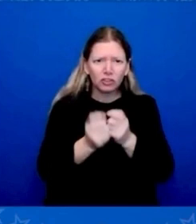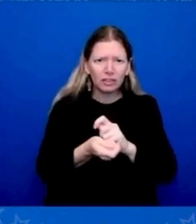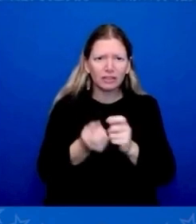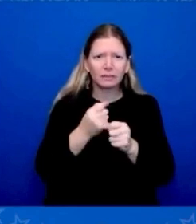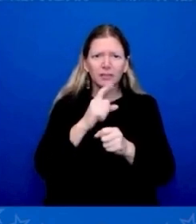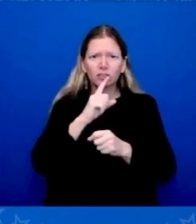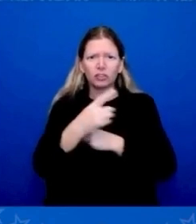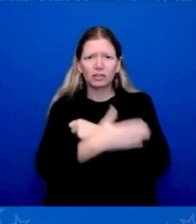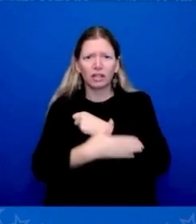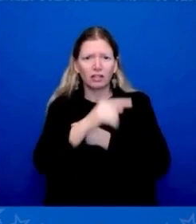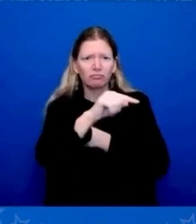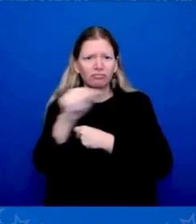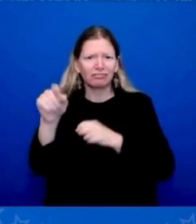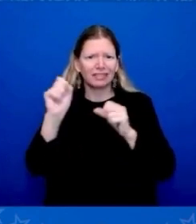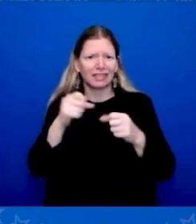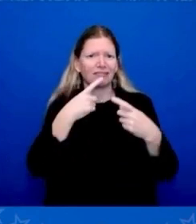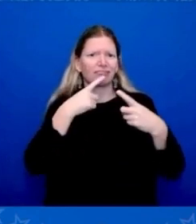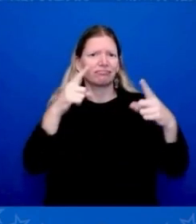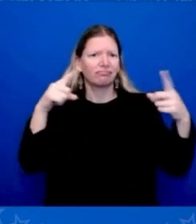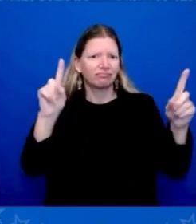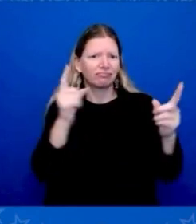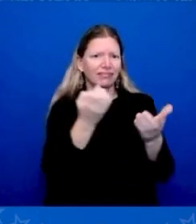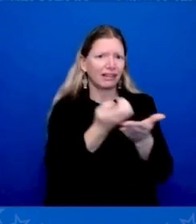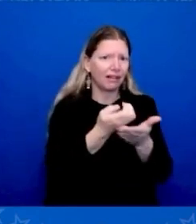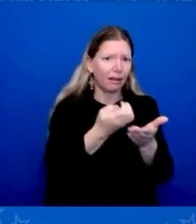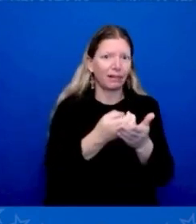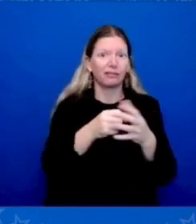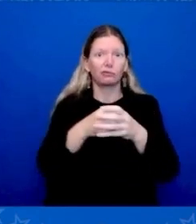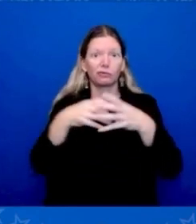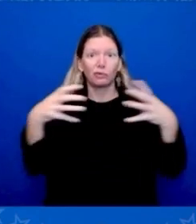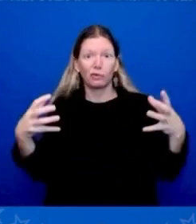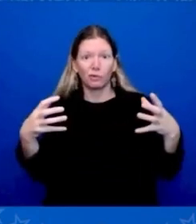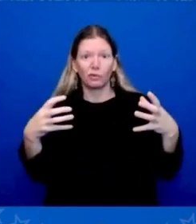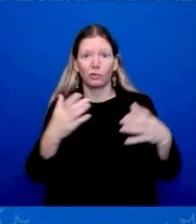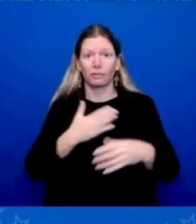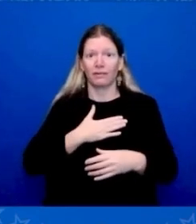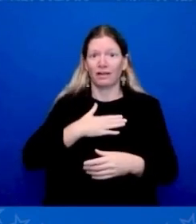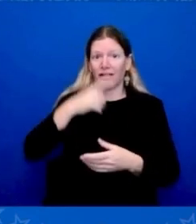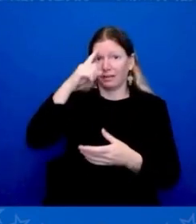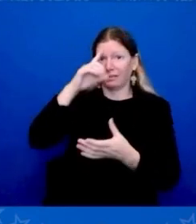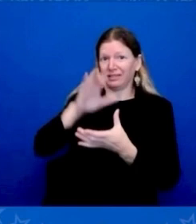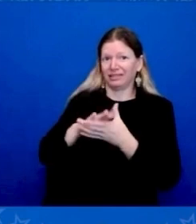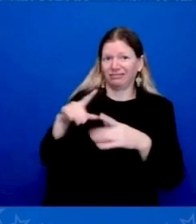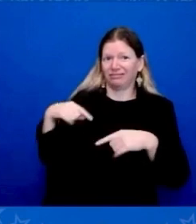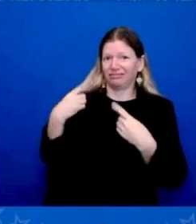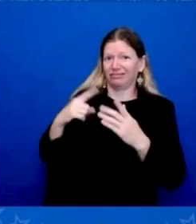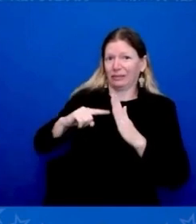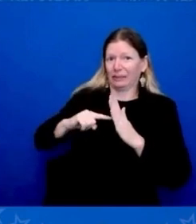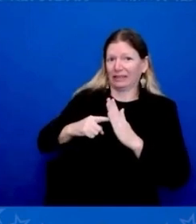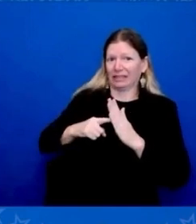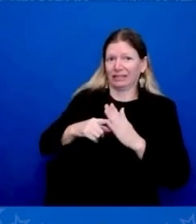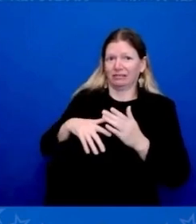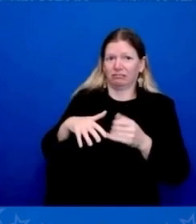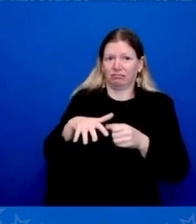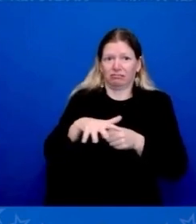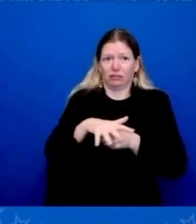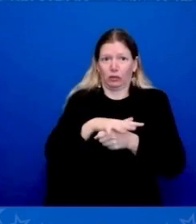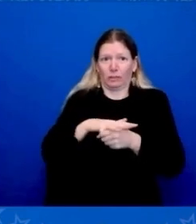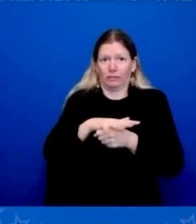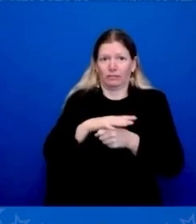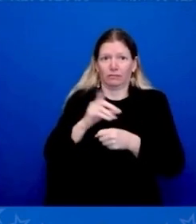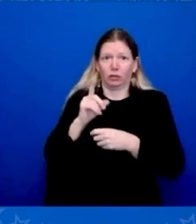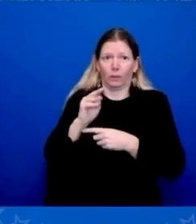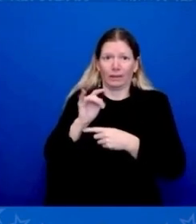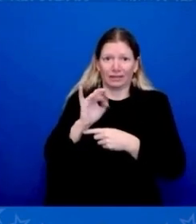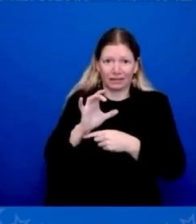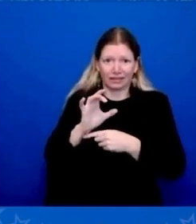invest in your people. Invest in the people. Give them a chance. Everything's better off when people